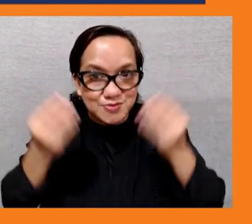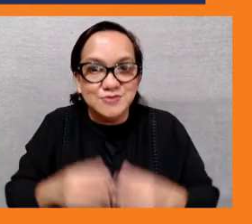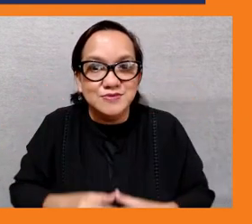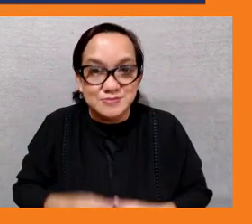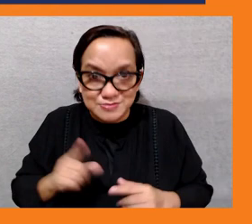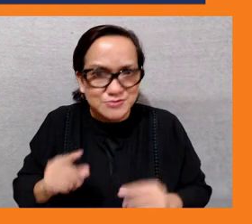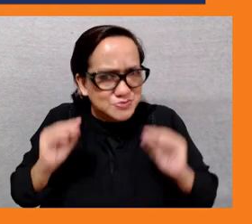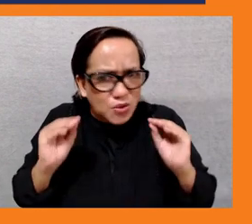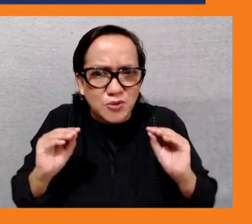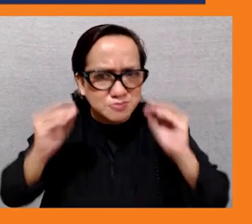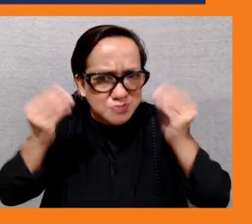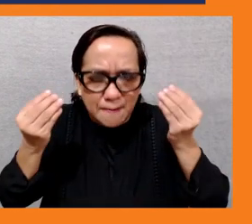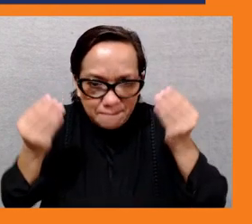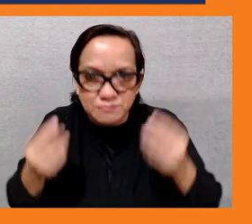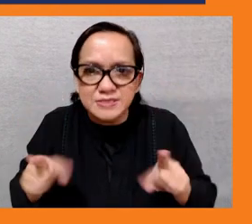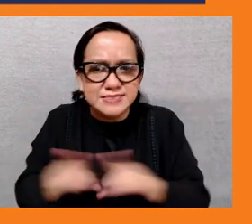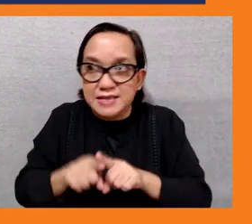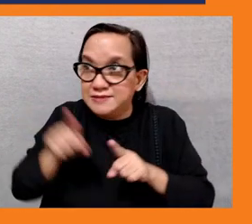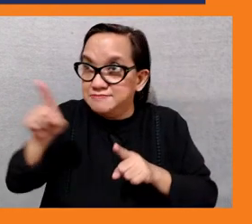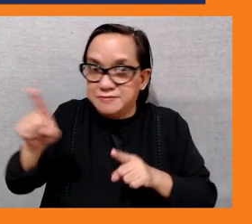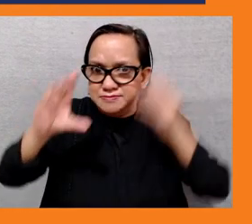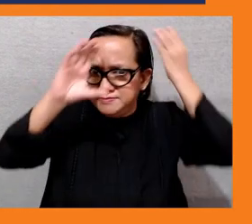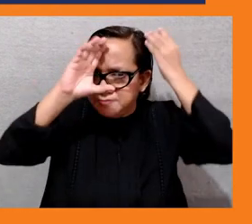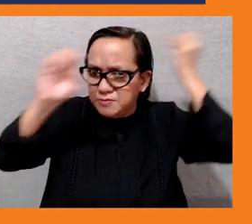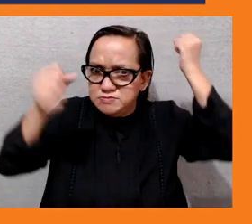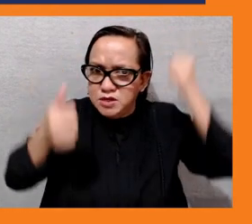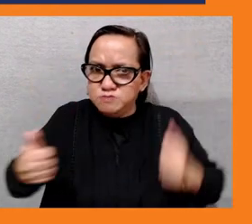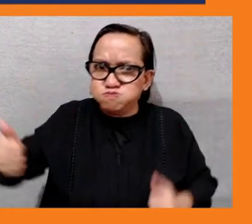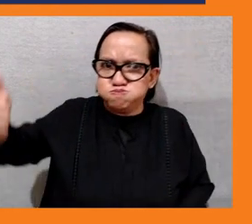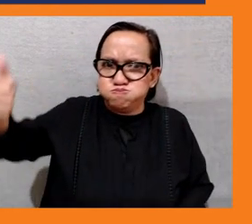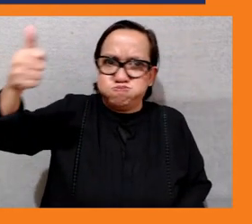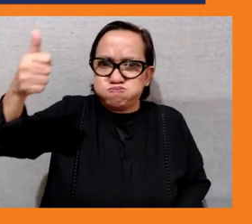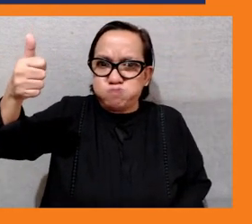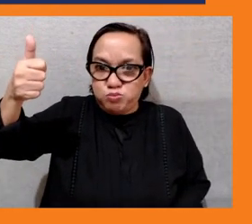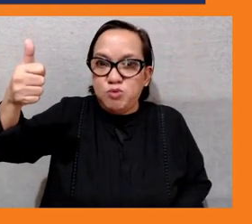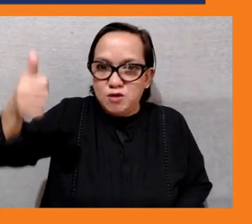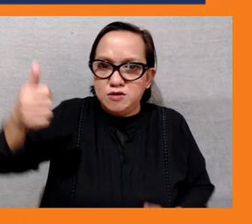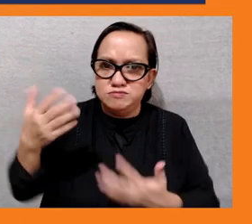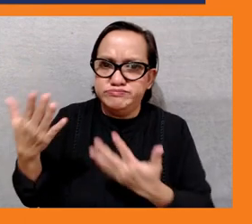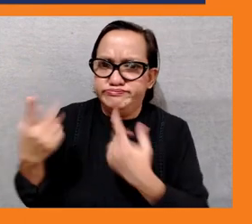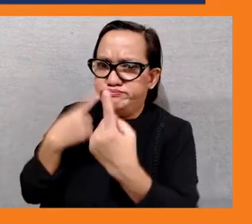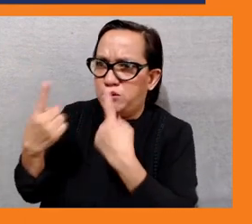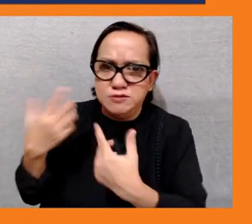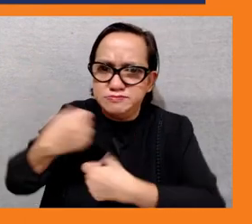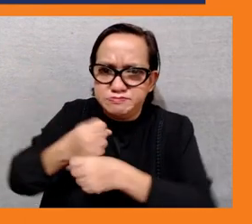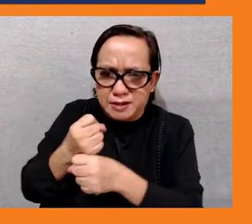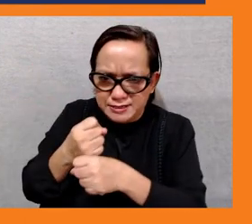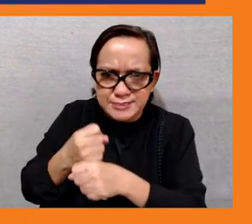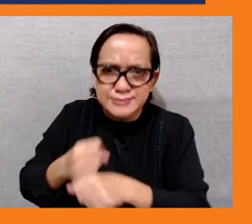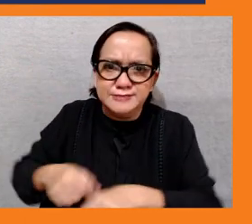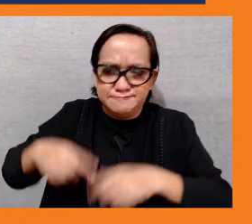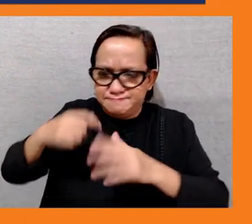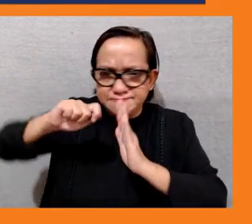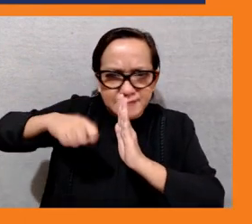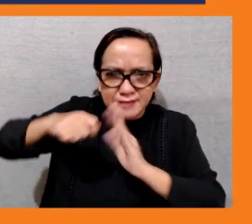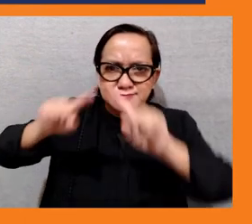know leading the project design implementation and also networking with the local stakeholders um and in the